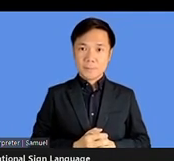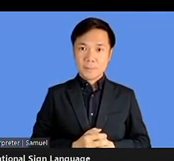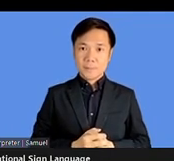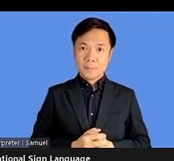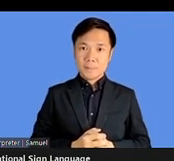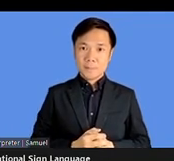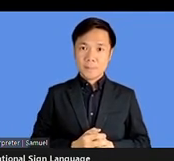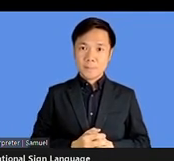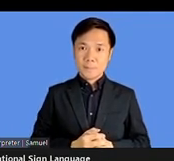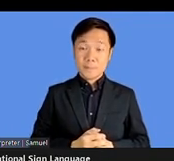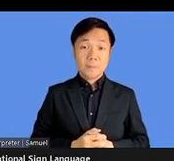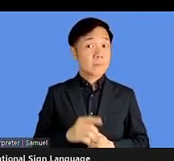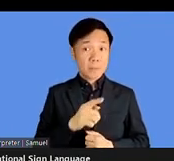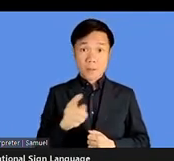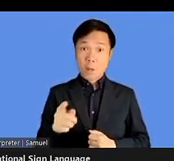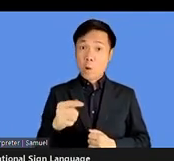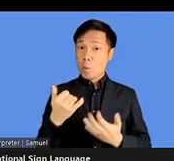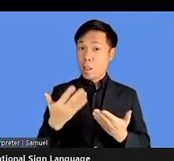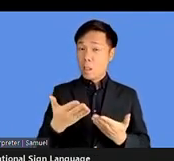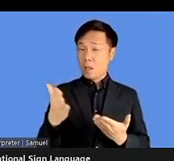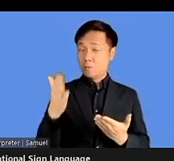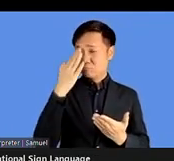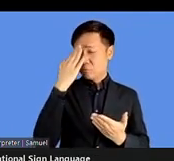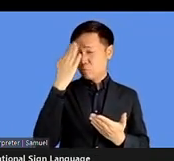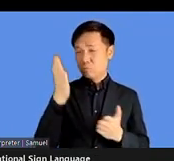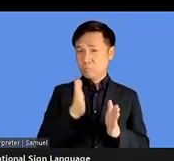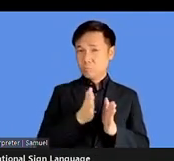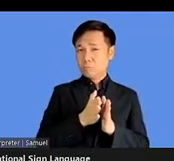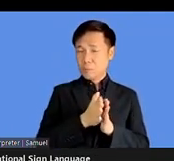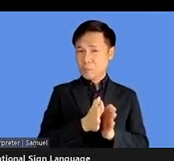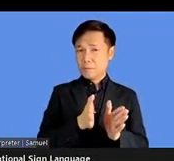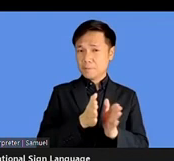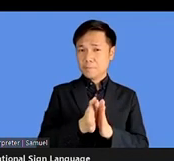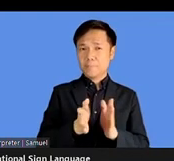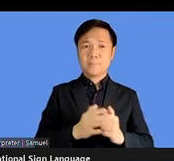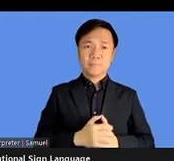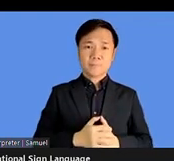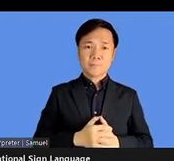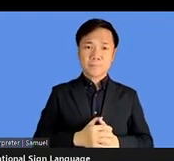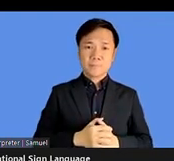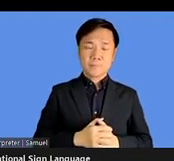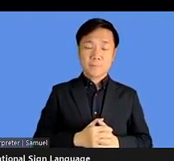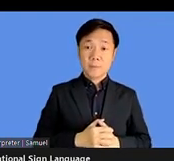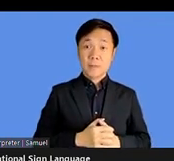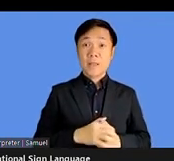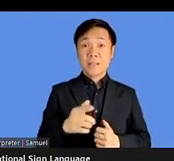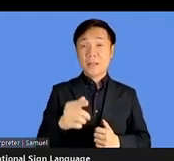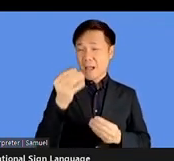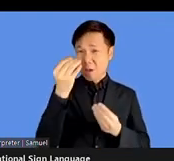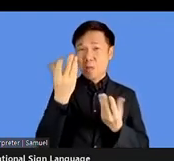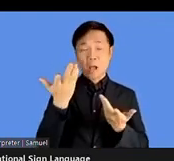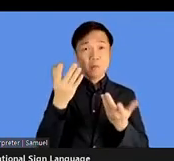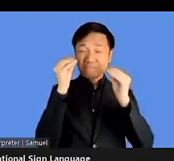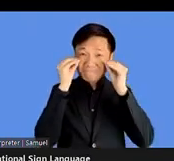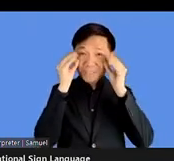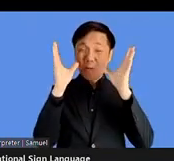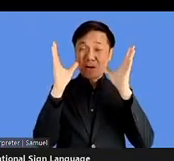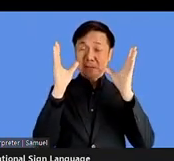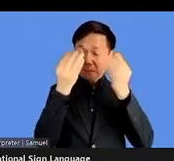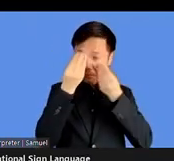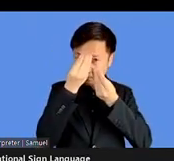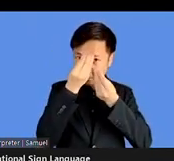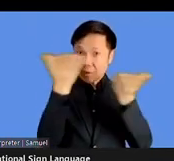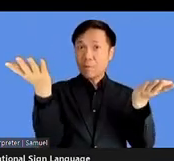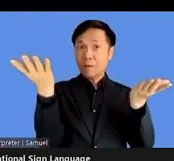need an answer to it as well, that the message, if the message is not getting across, what do we do? Uh,